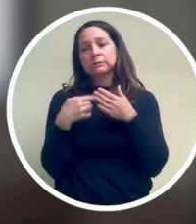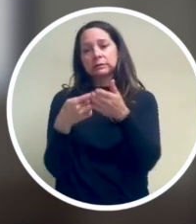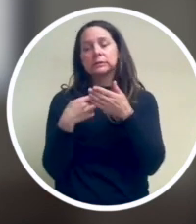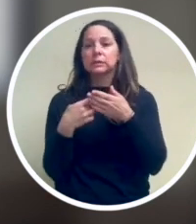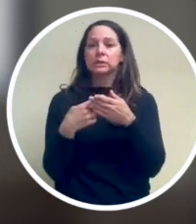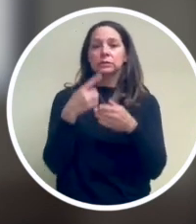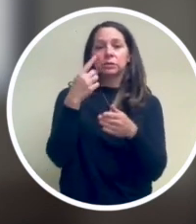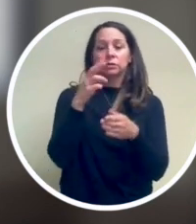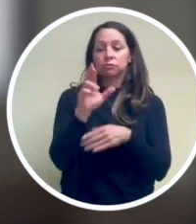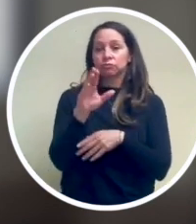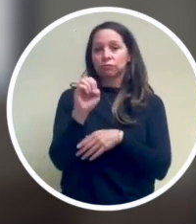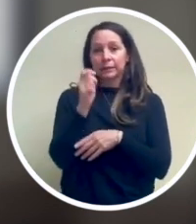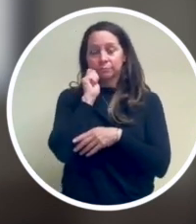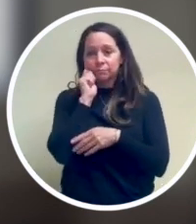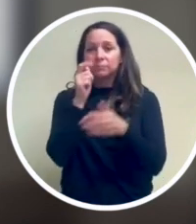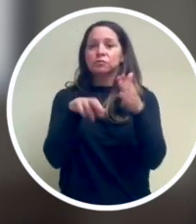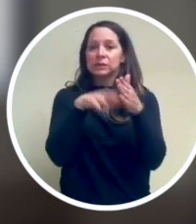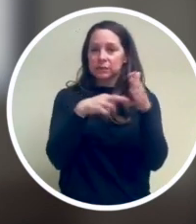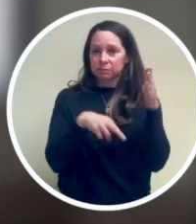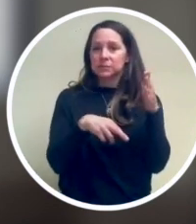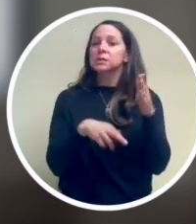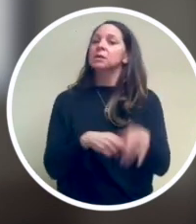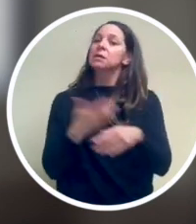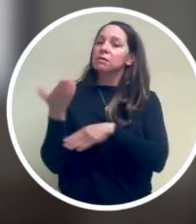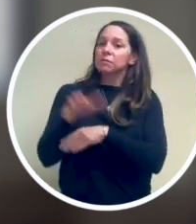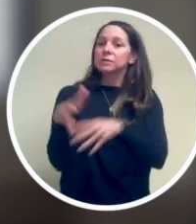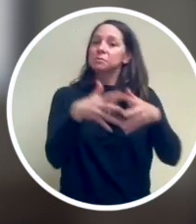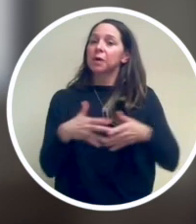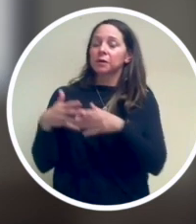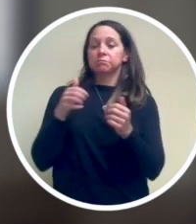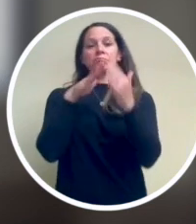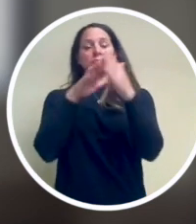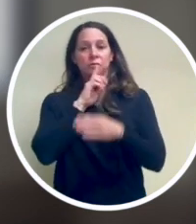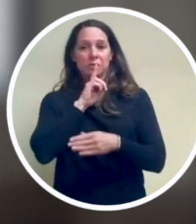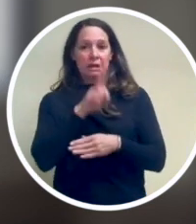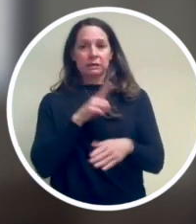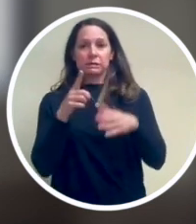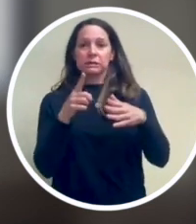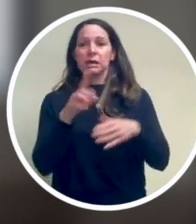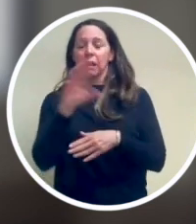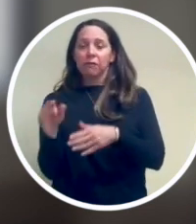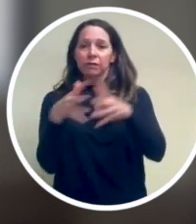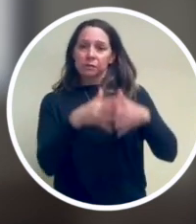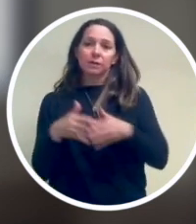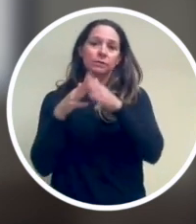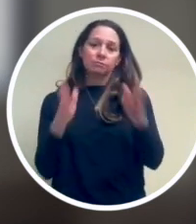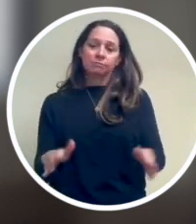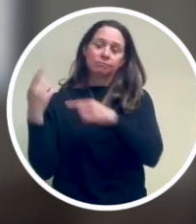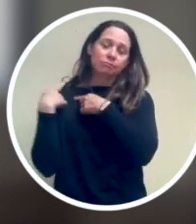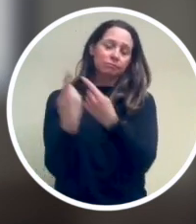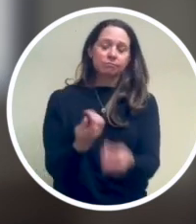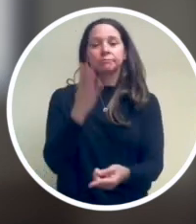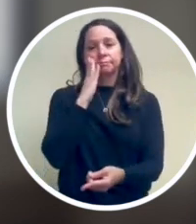around race and racism, and it forced white Americans to confront realities that African Americans have known about for many years.